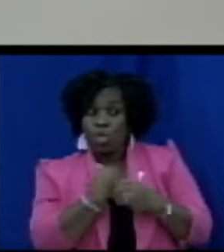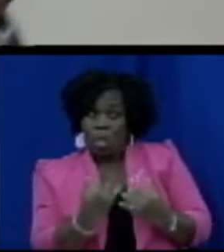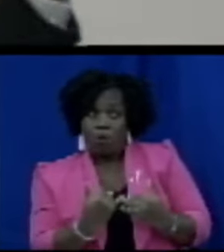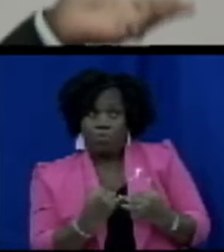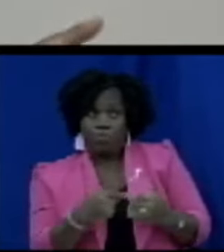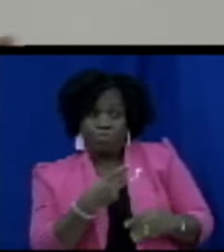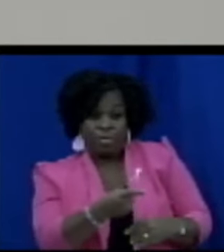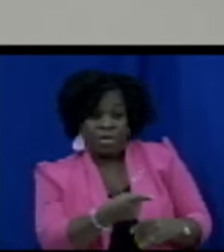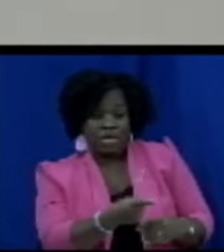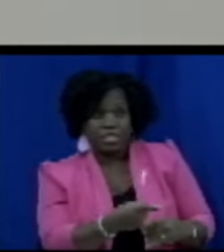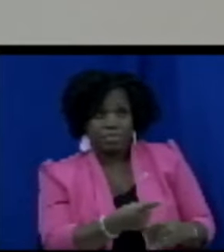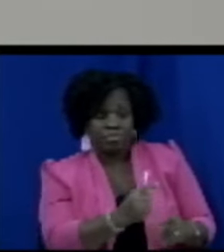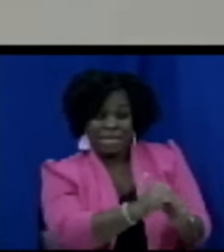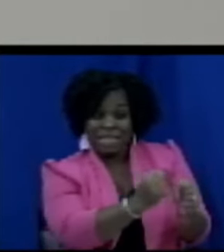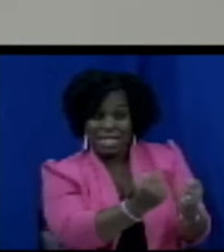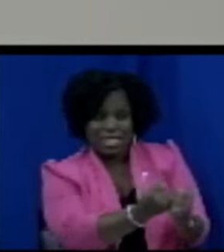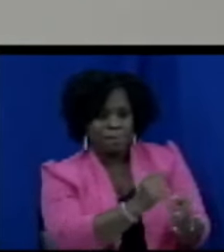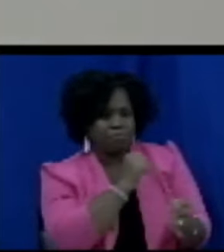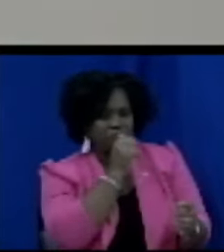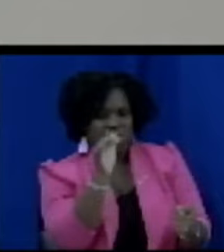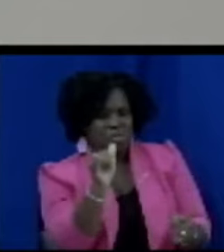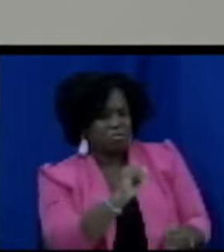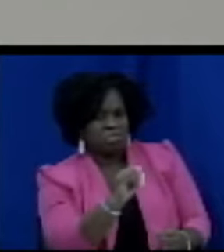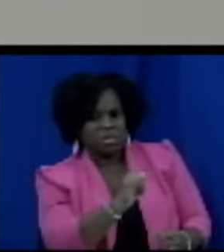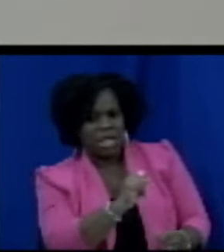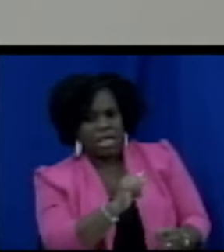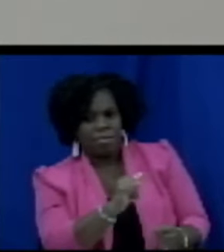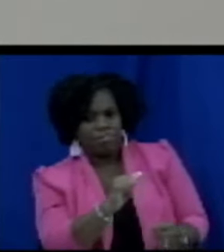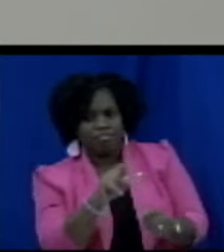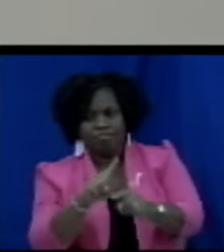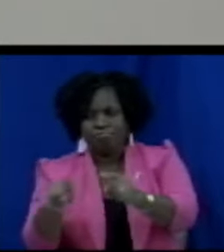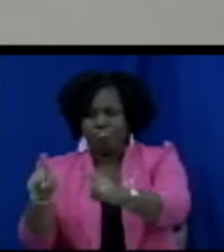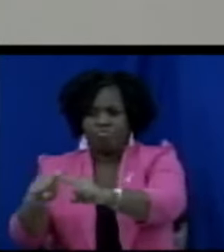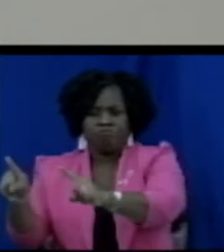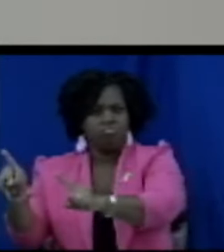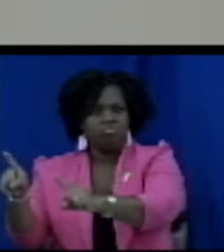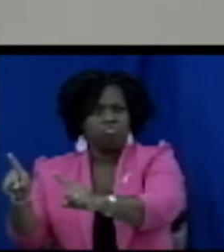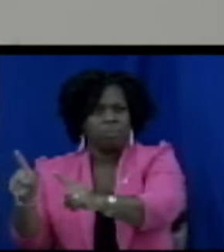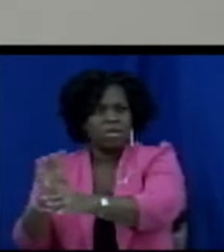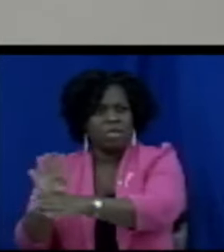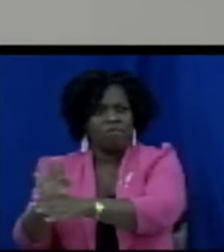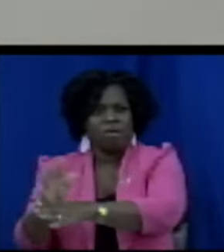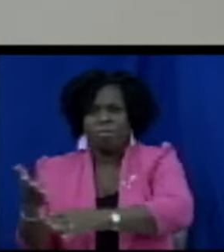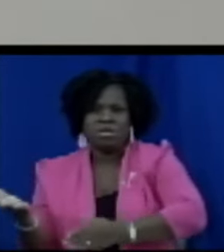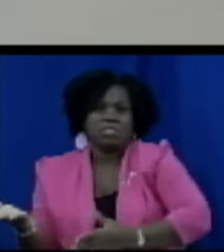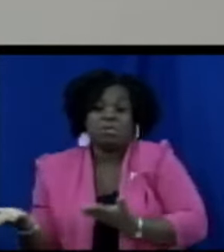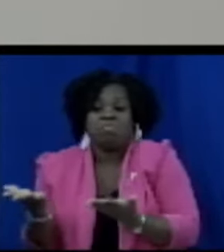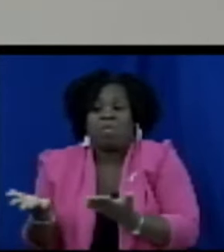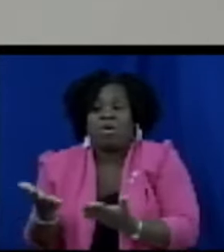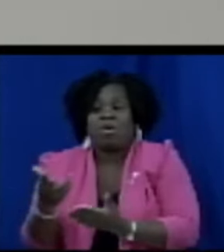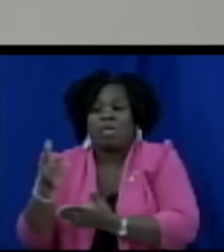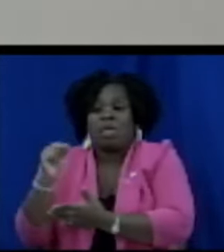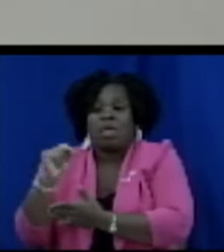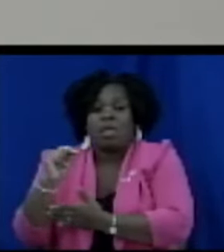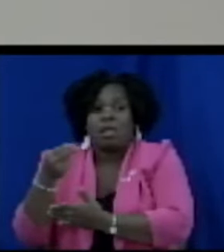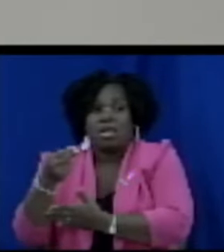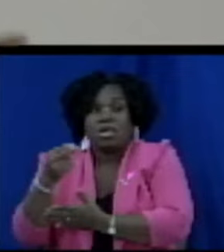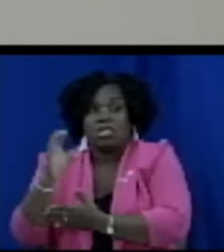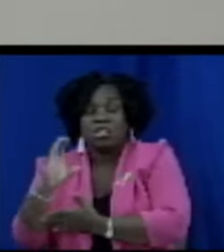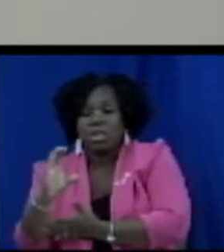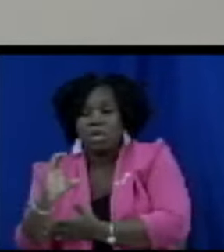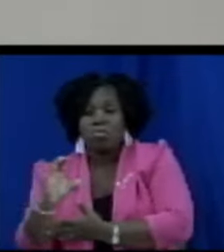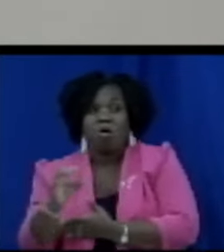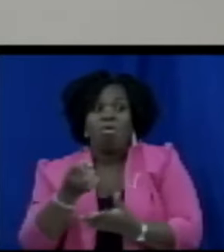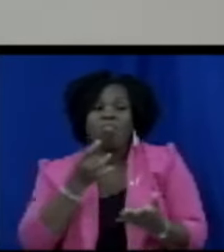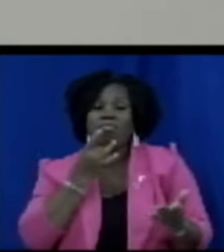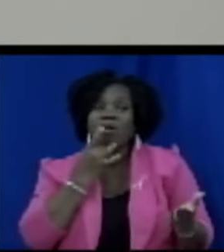NHC board for example cannot be categorized that way it cannot be looked at the board for Skelleck or any